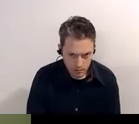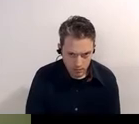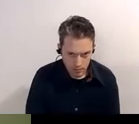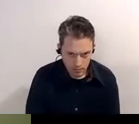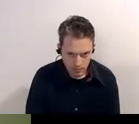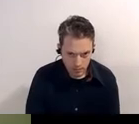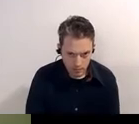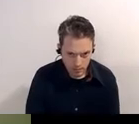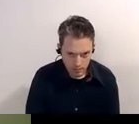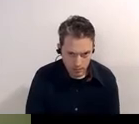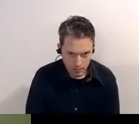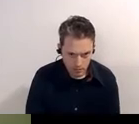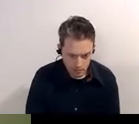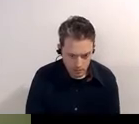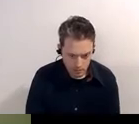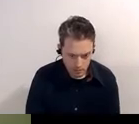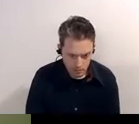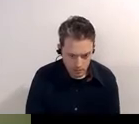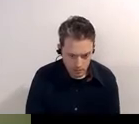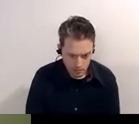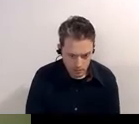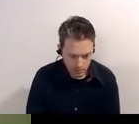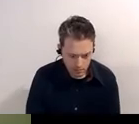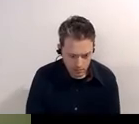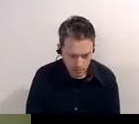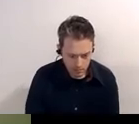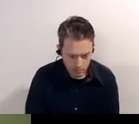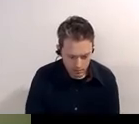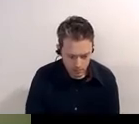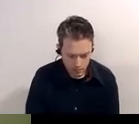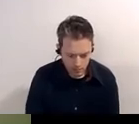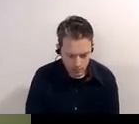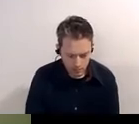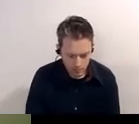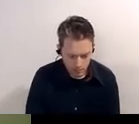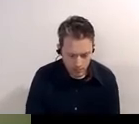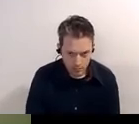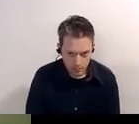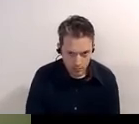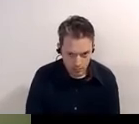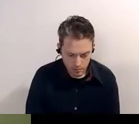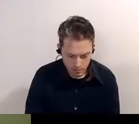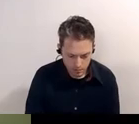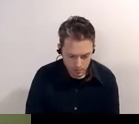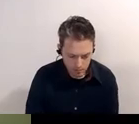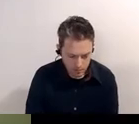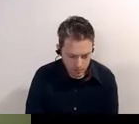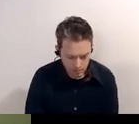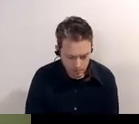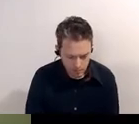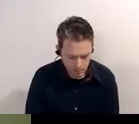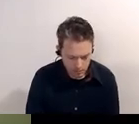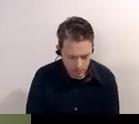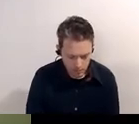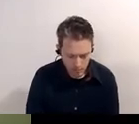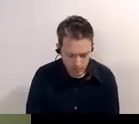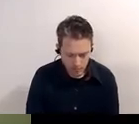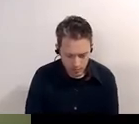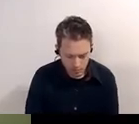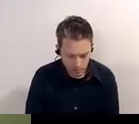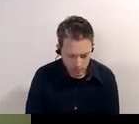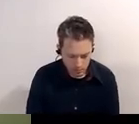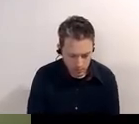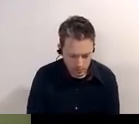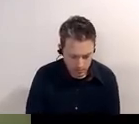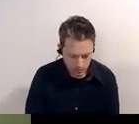top floor of the hill building so um i'm just putting that out there because you know a little connection between us